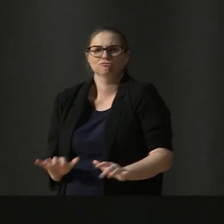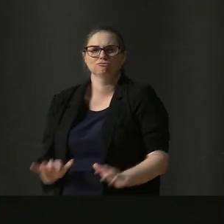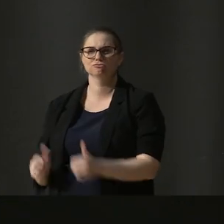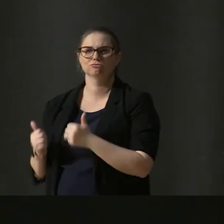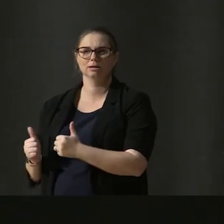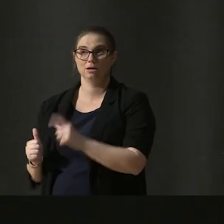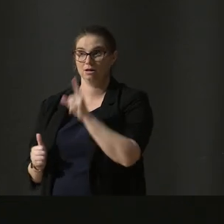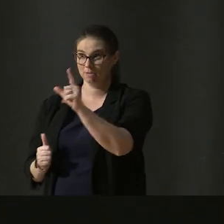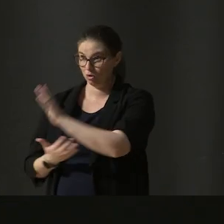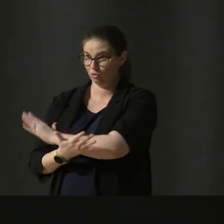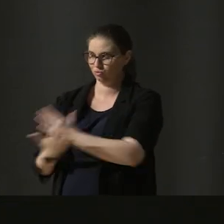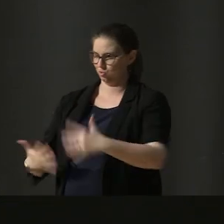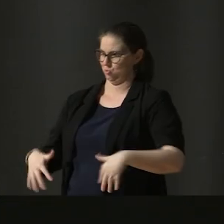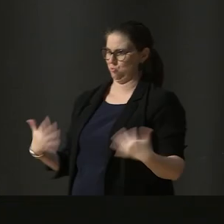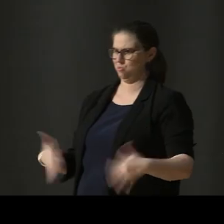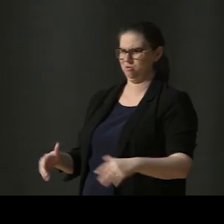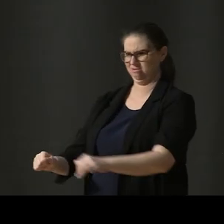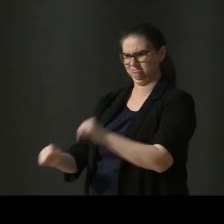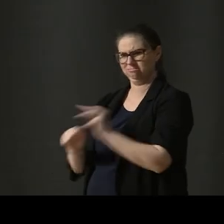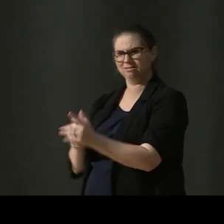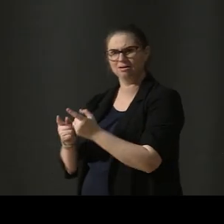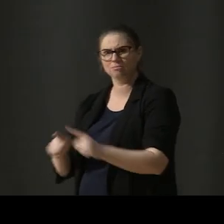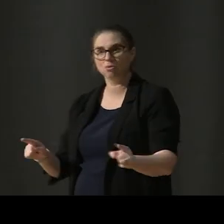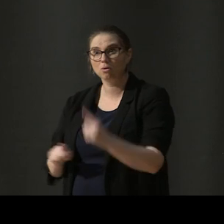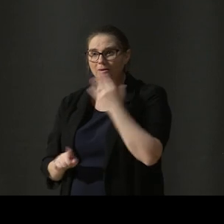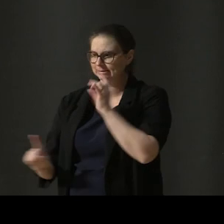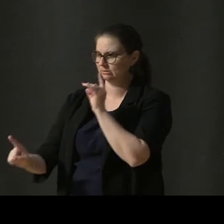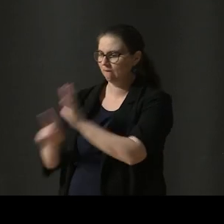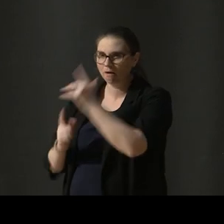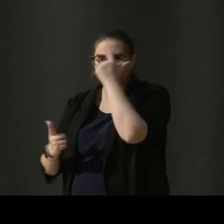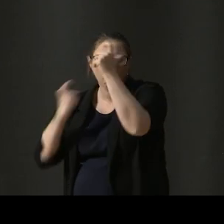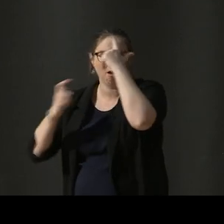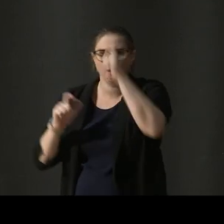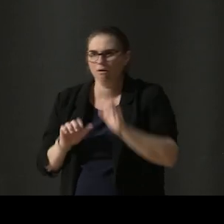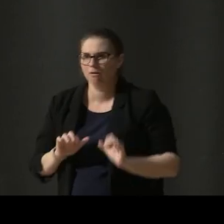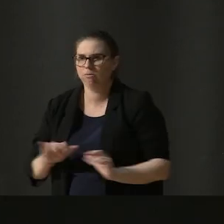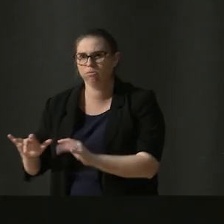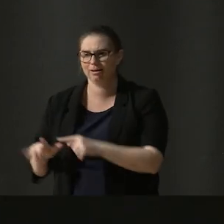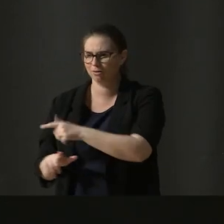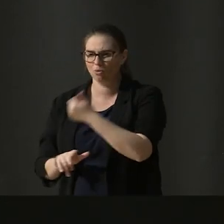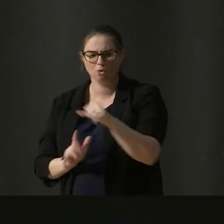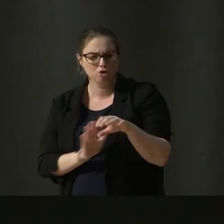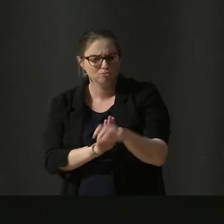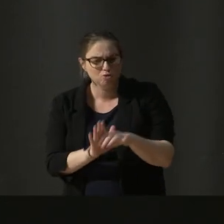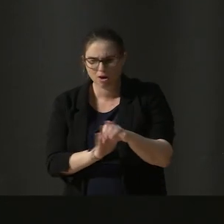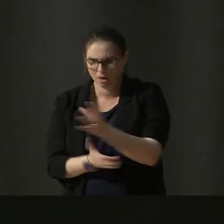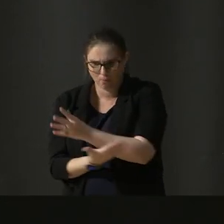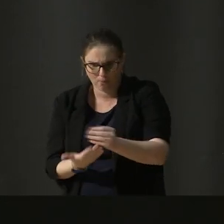really comes alive when he's composing his own music and recording them using music production software on his laptop.